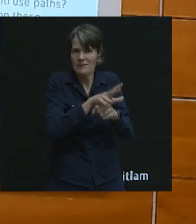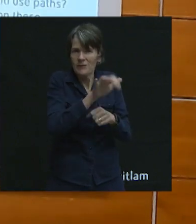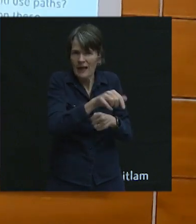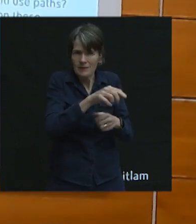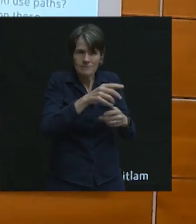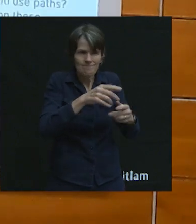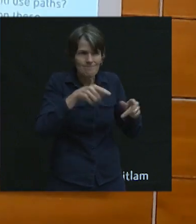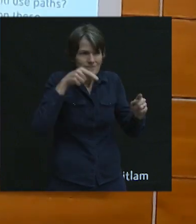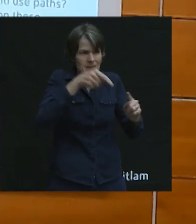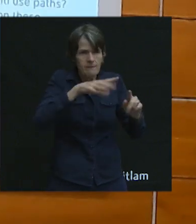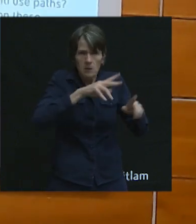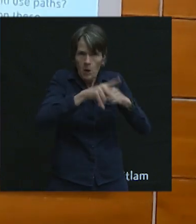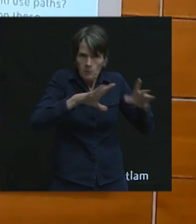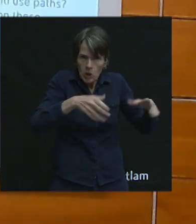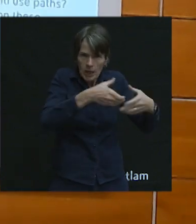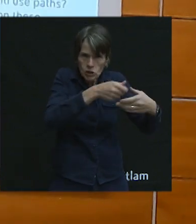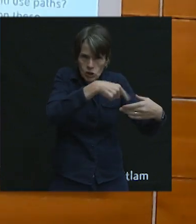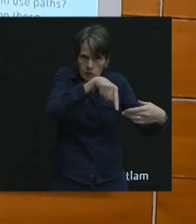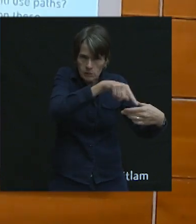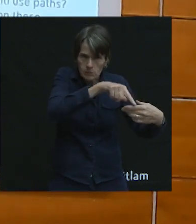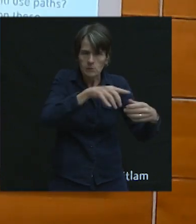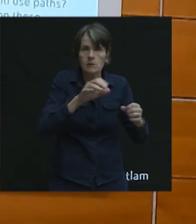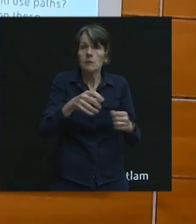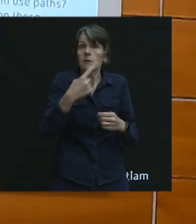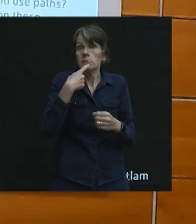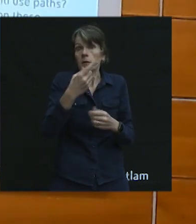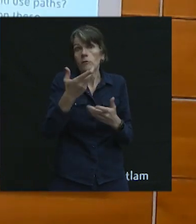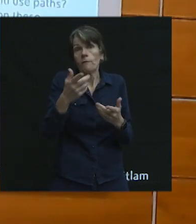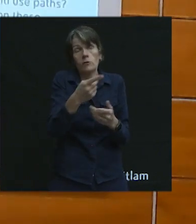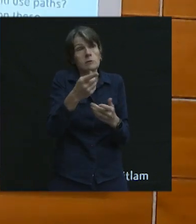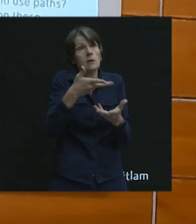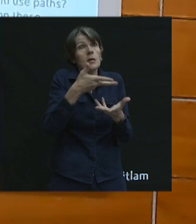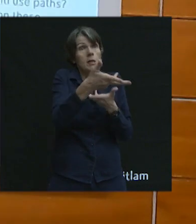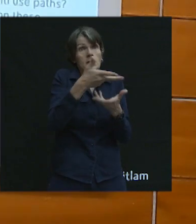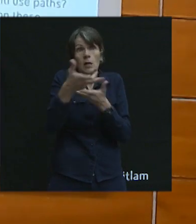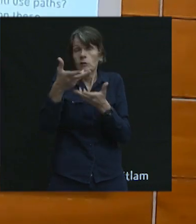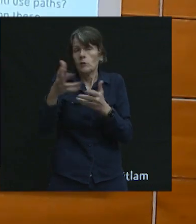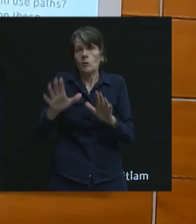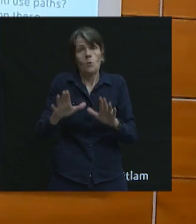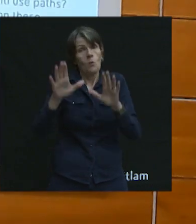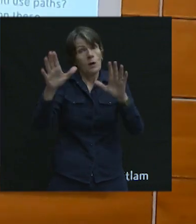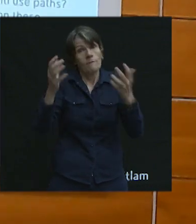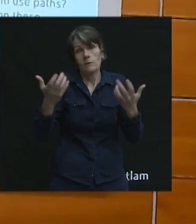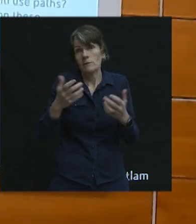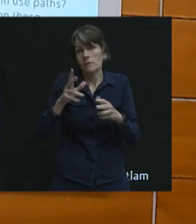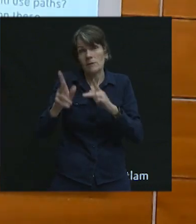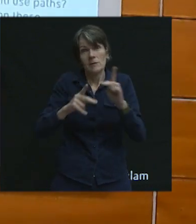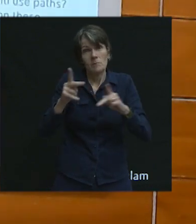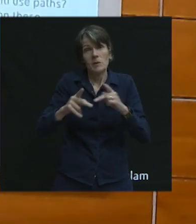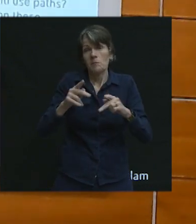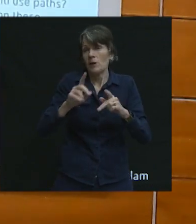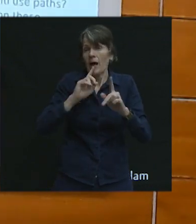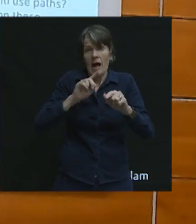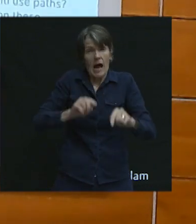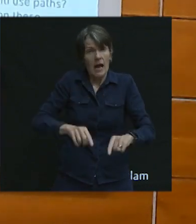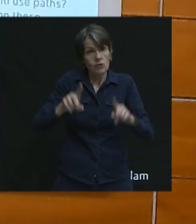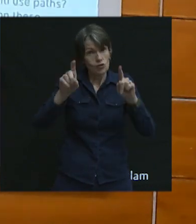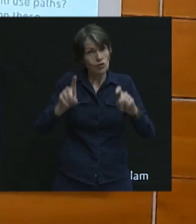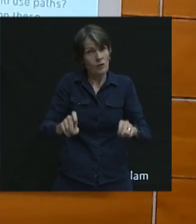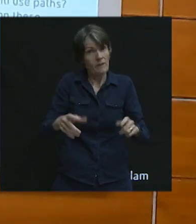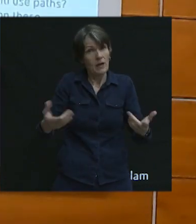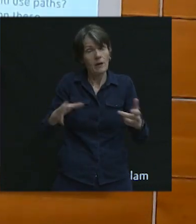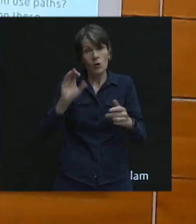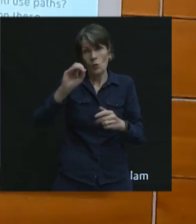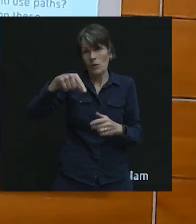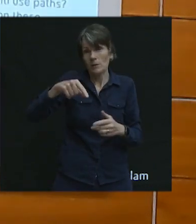So, I want to tell you first that the city did something amazing by running their own household transportation survey. So, most cities don't